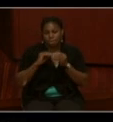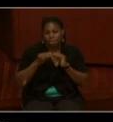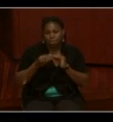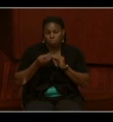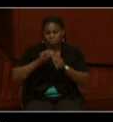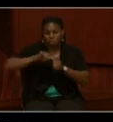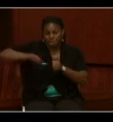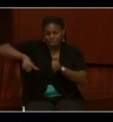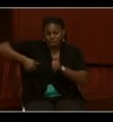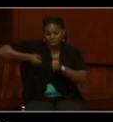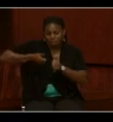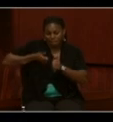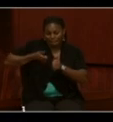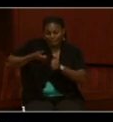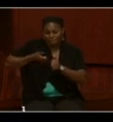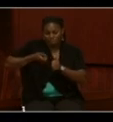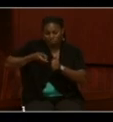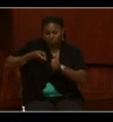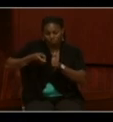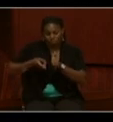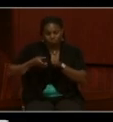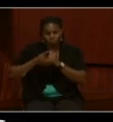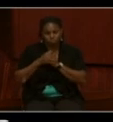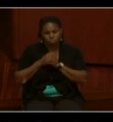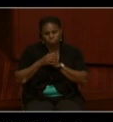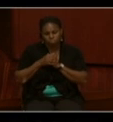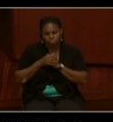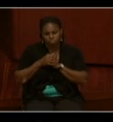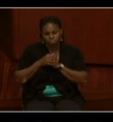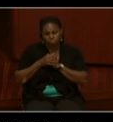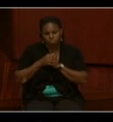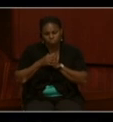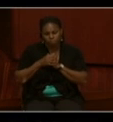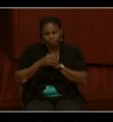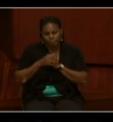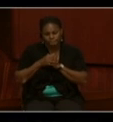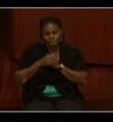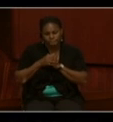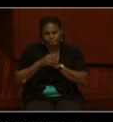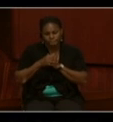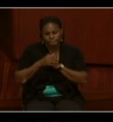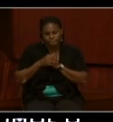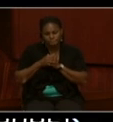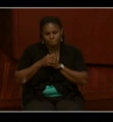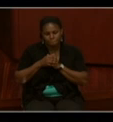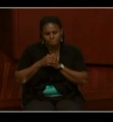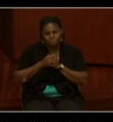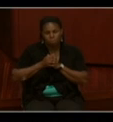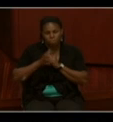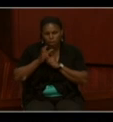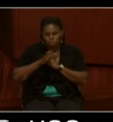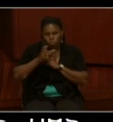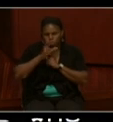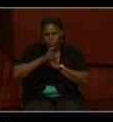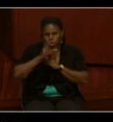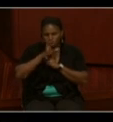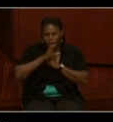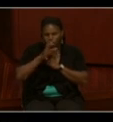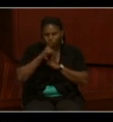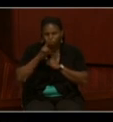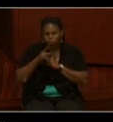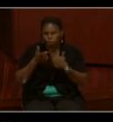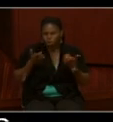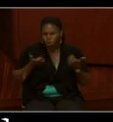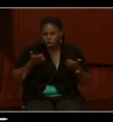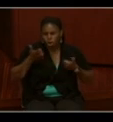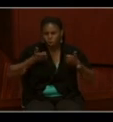as he was addressing the commissioning ceremony. And so I'm on the hunt to see if I can find out which